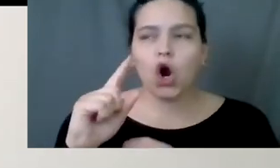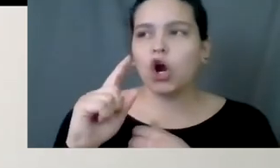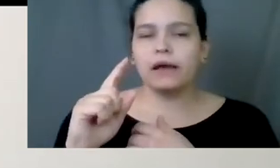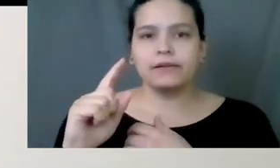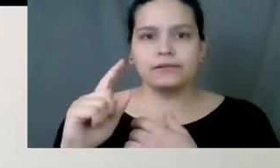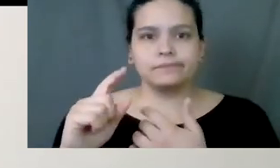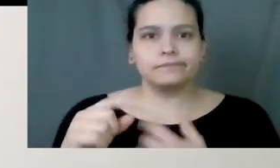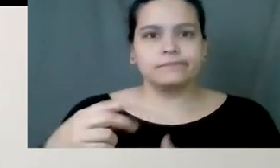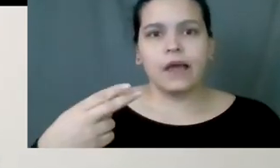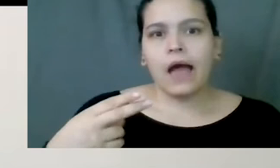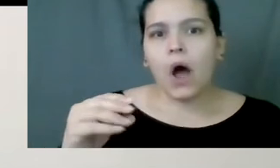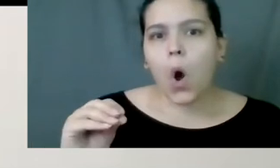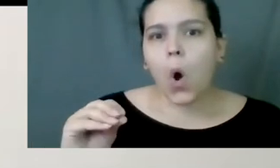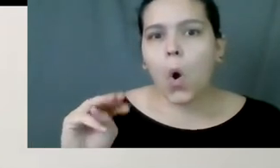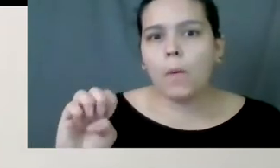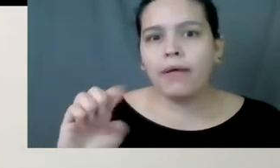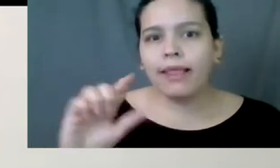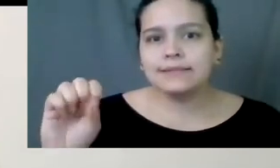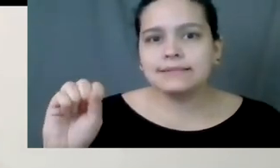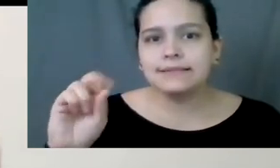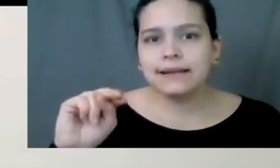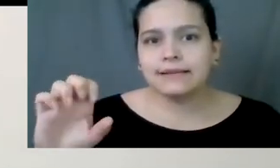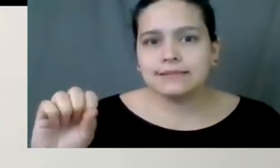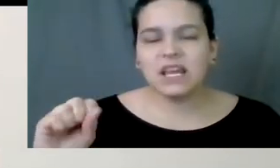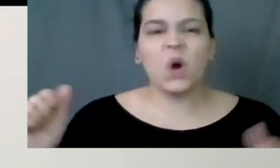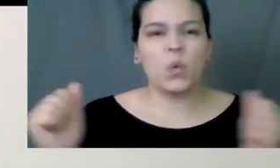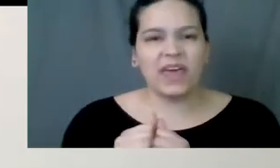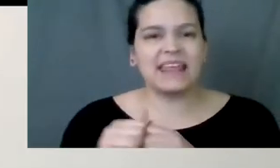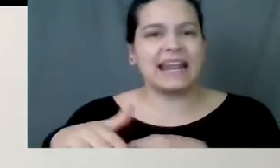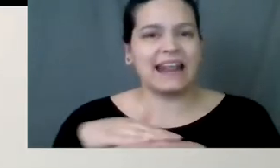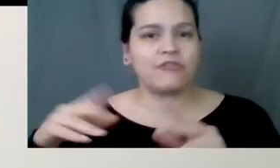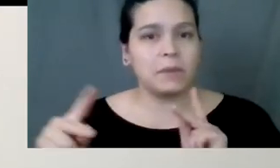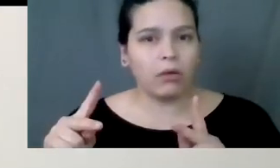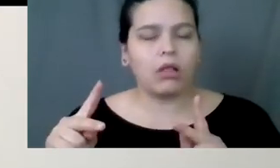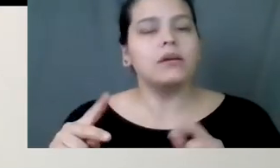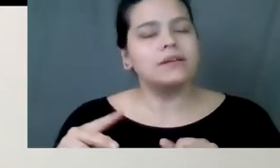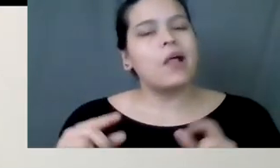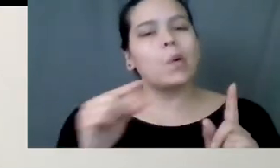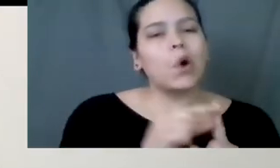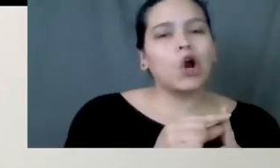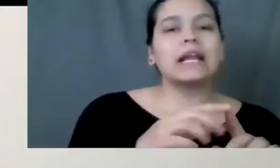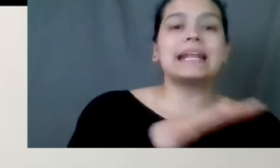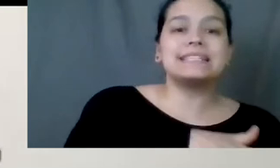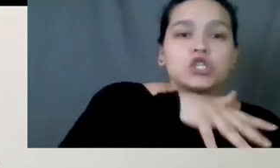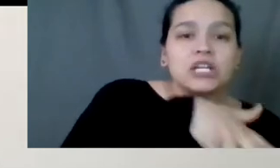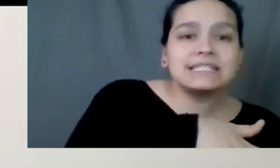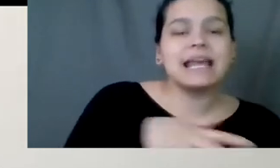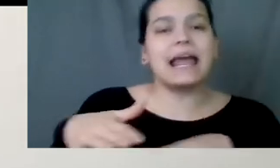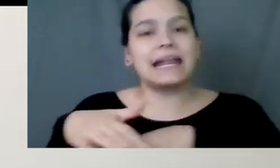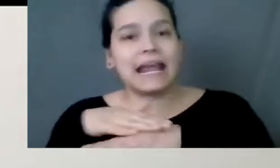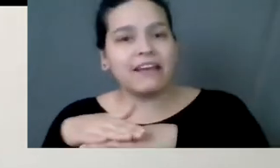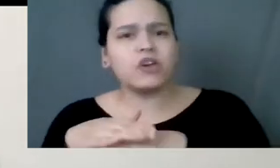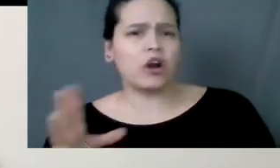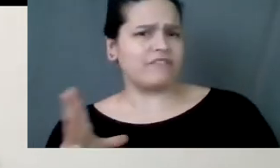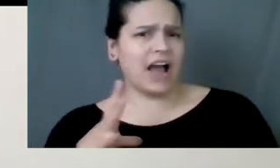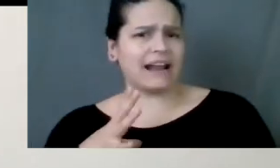for houselessness amongst native people? The words native or indigenous are fine. I feel like the word native